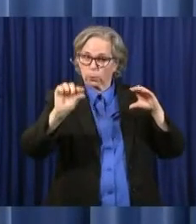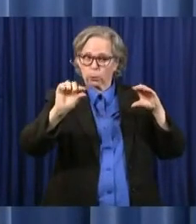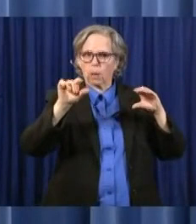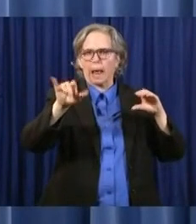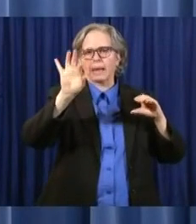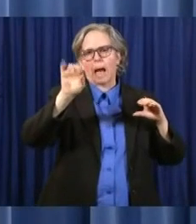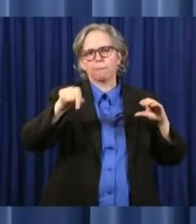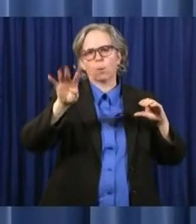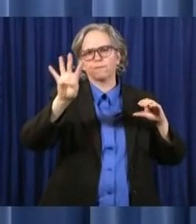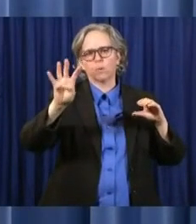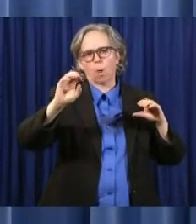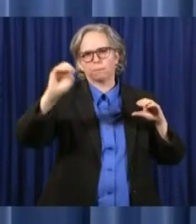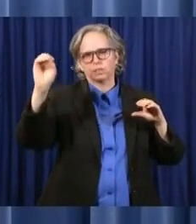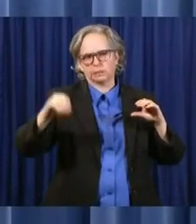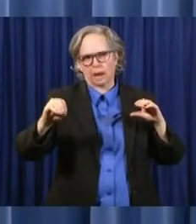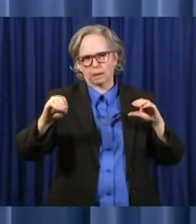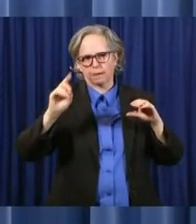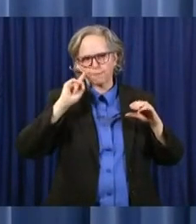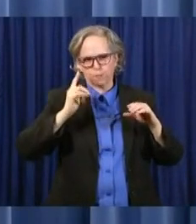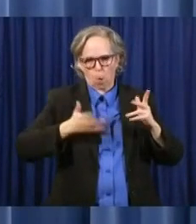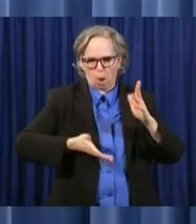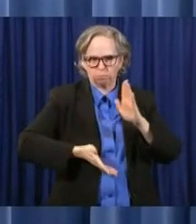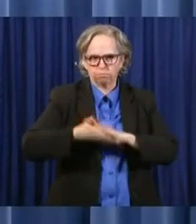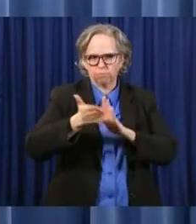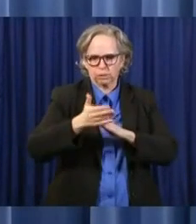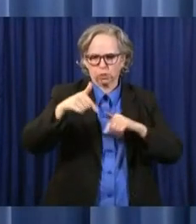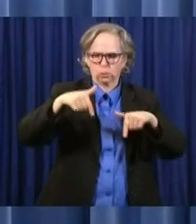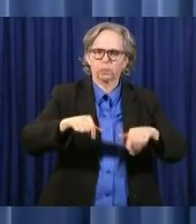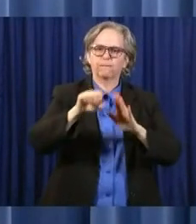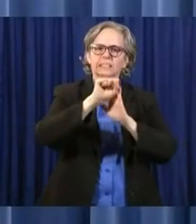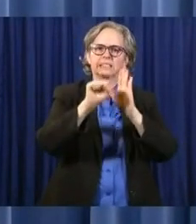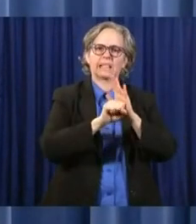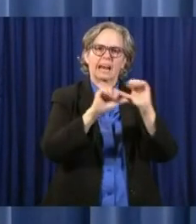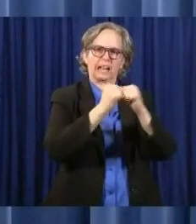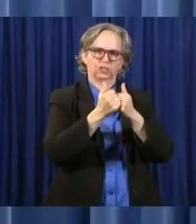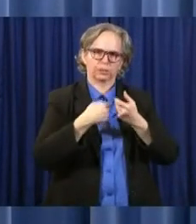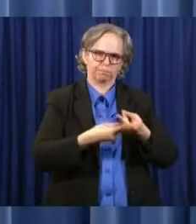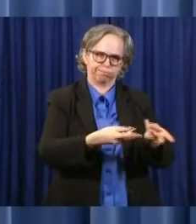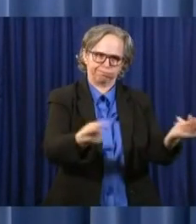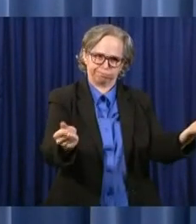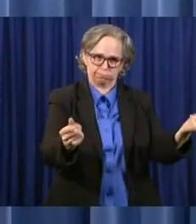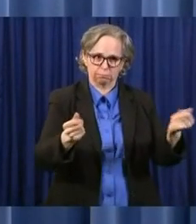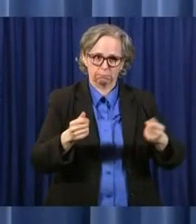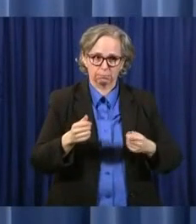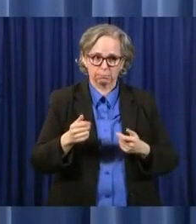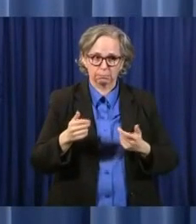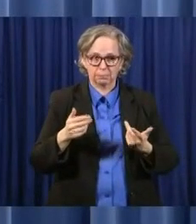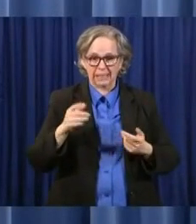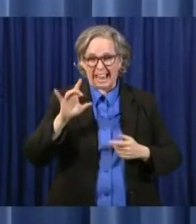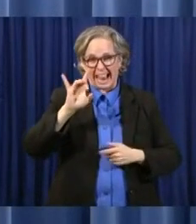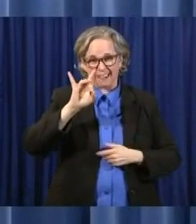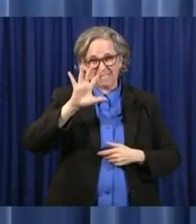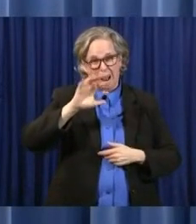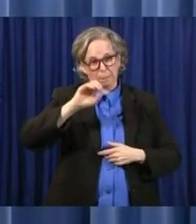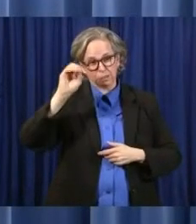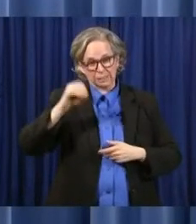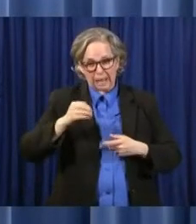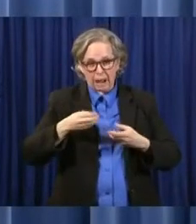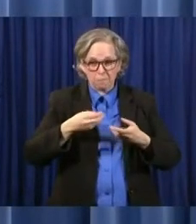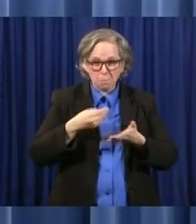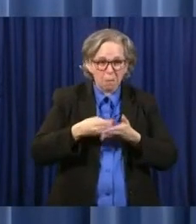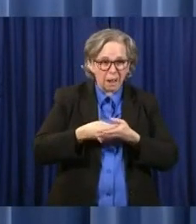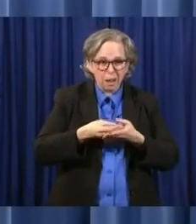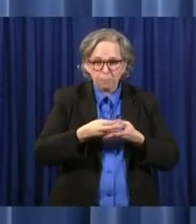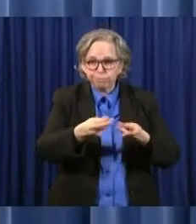Over 85% goes out across the state as subsidies to schools, higher education, Medicaid